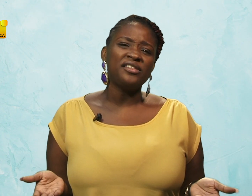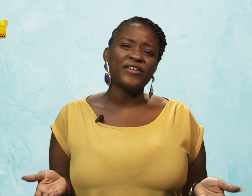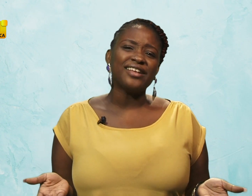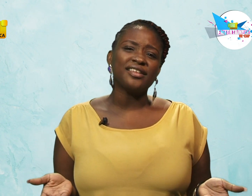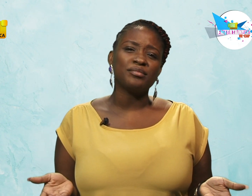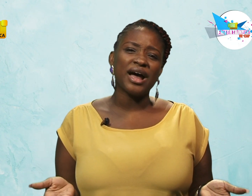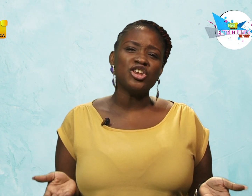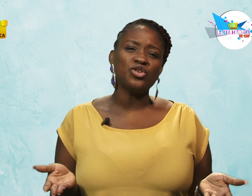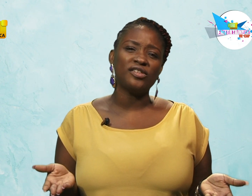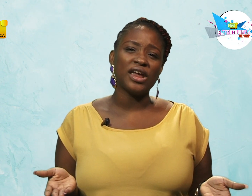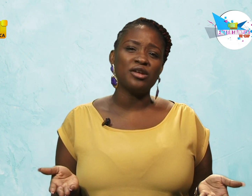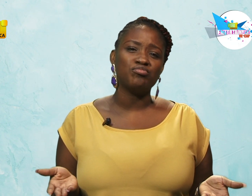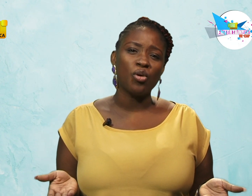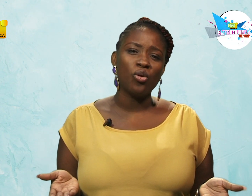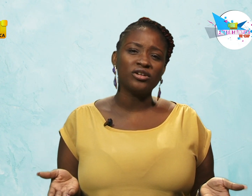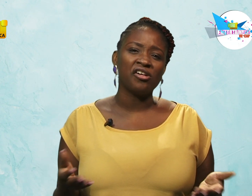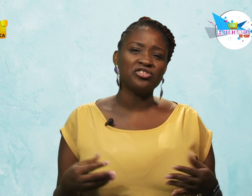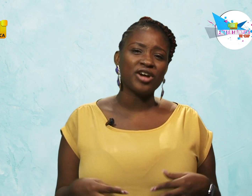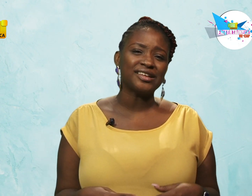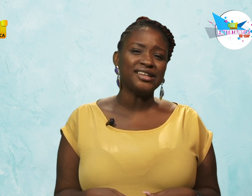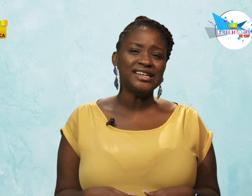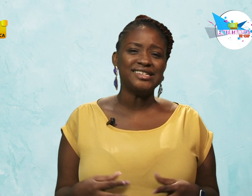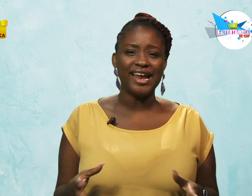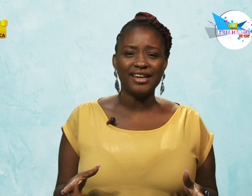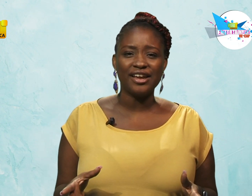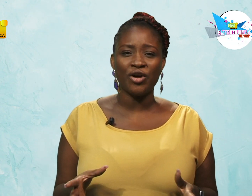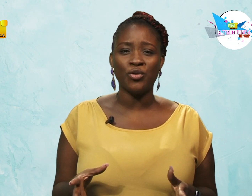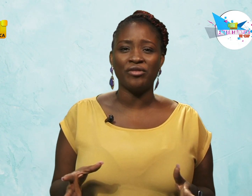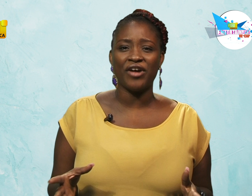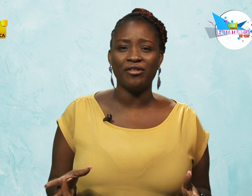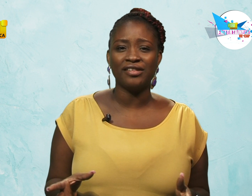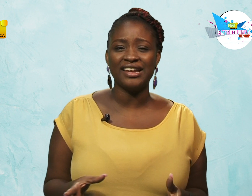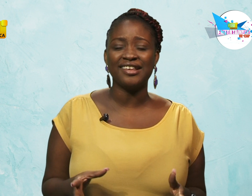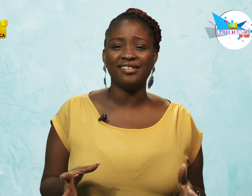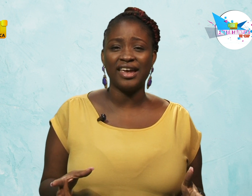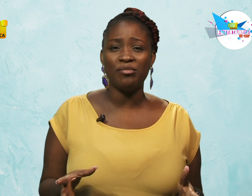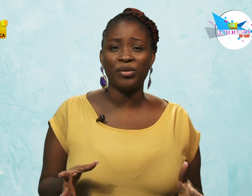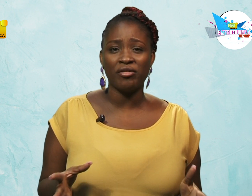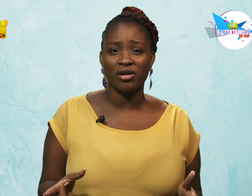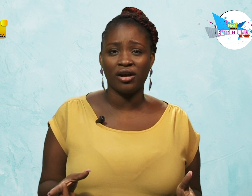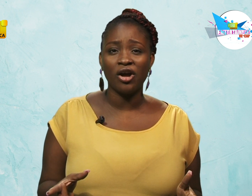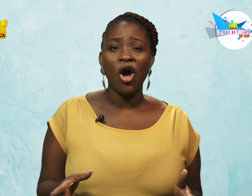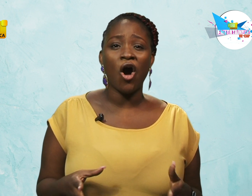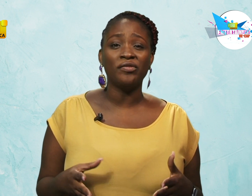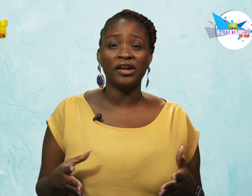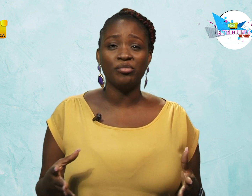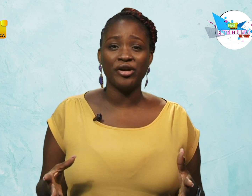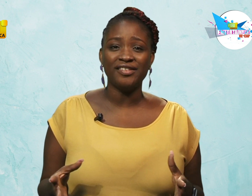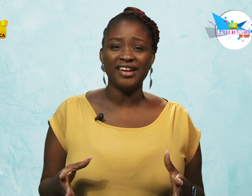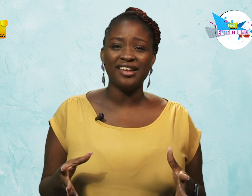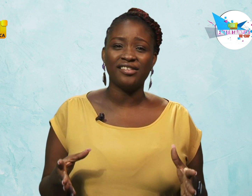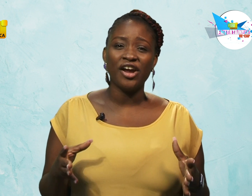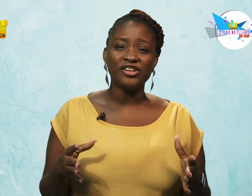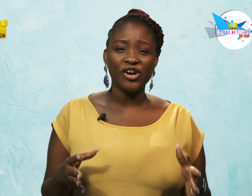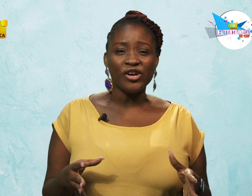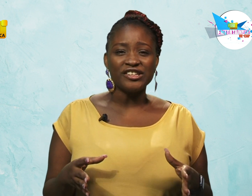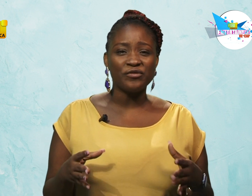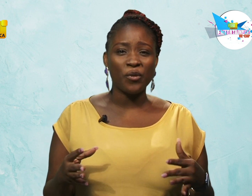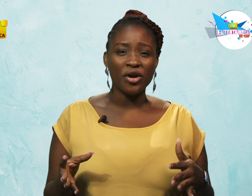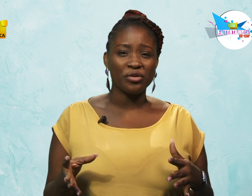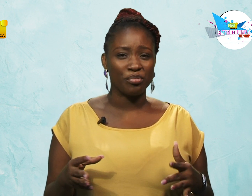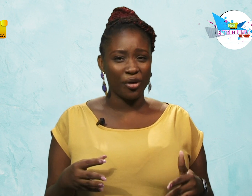World's fastest man Usain Bolt contracts the deadly coronavirus in the same period of celebrating his